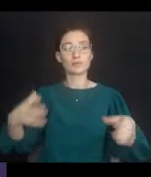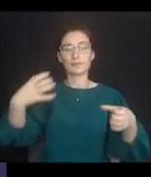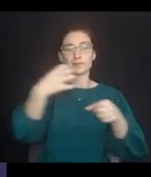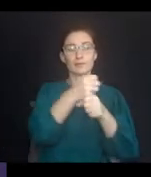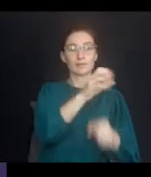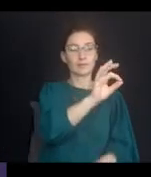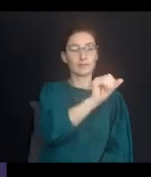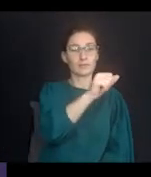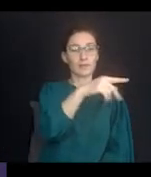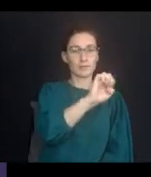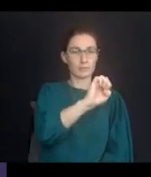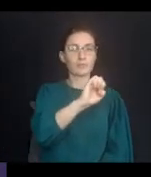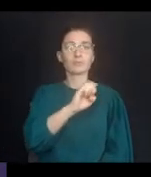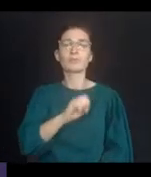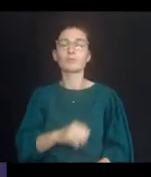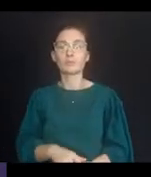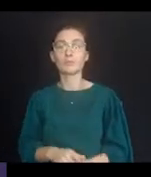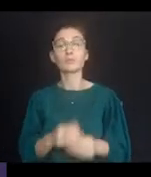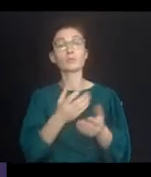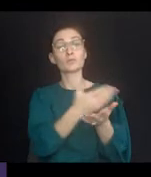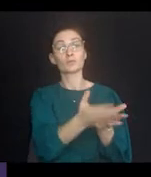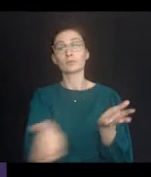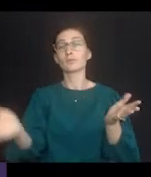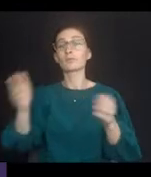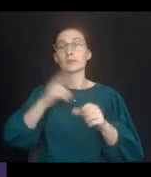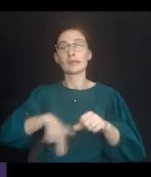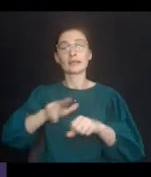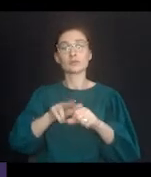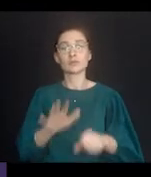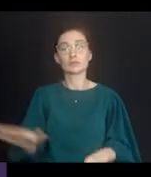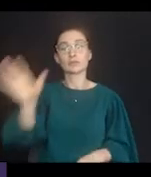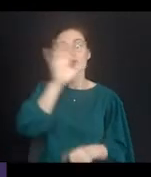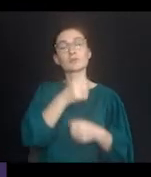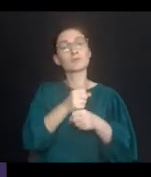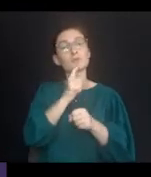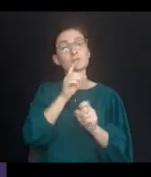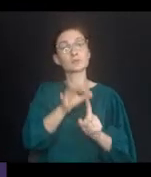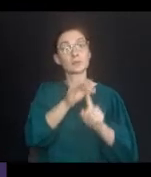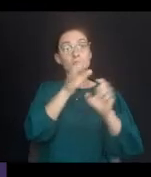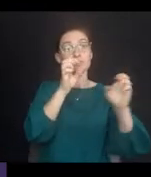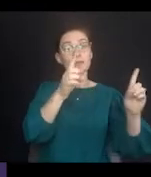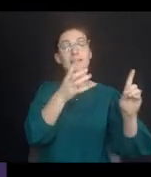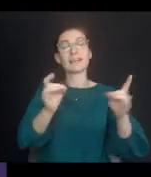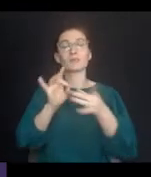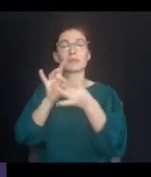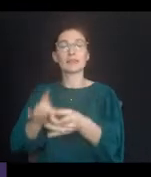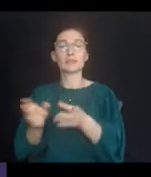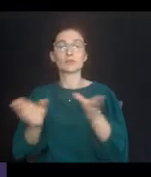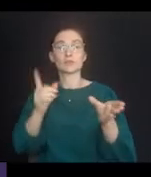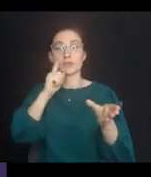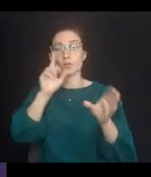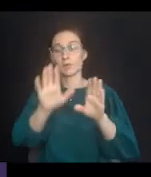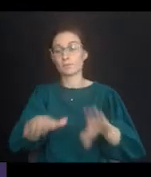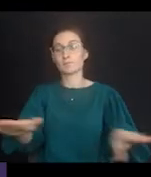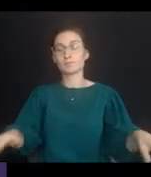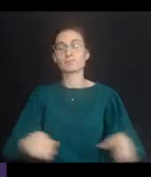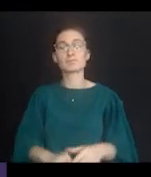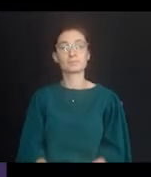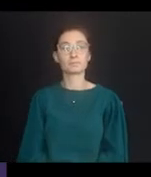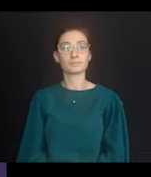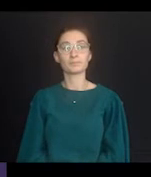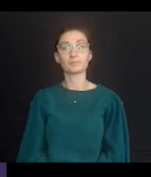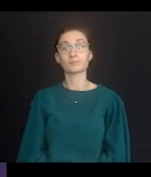to eligible children with disabilities throughout the nation and ensures special education and related services to those children.